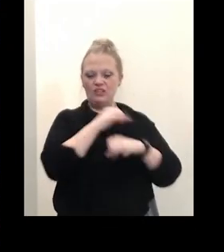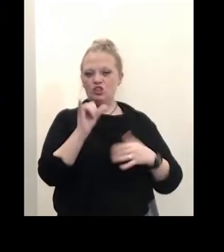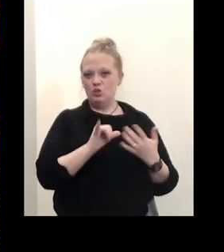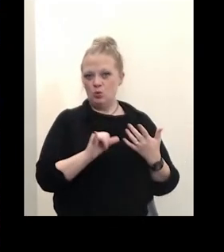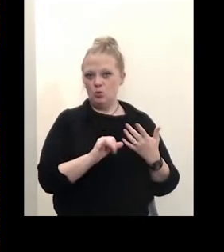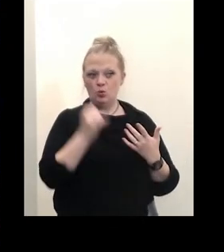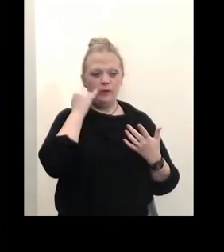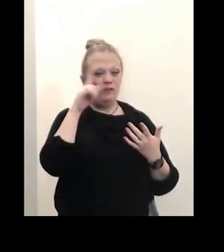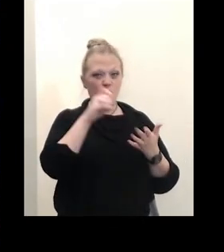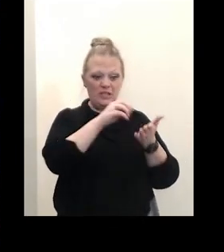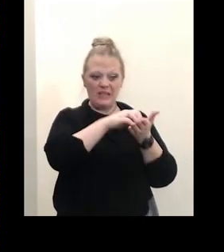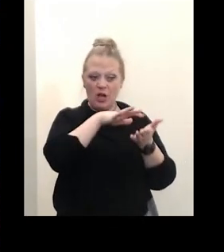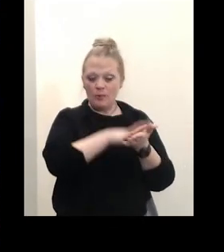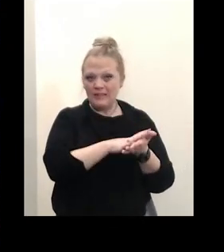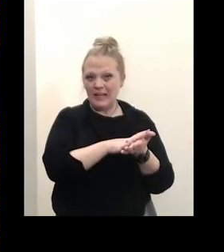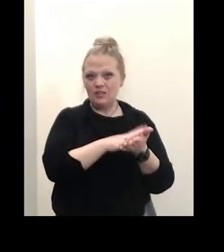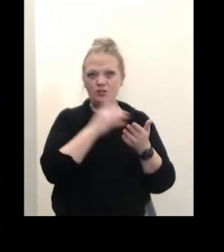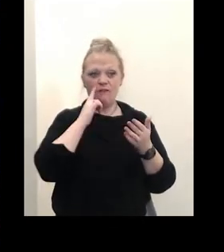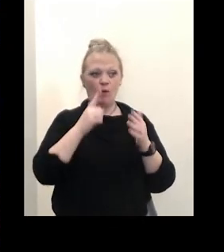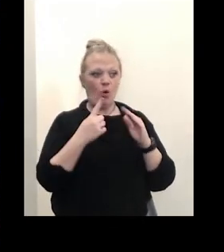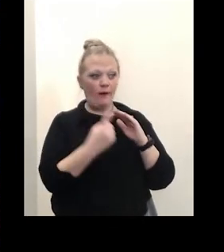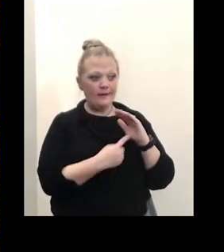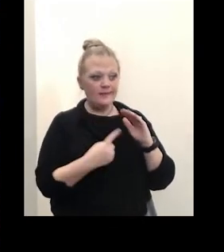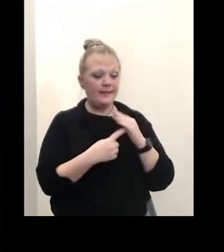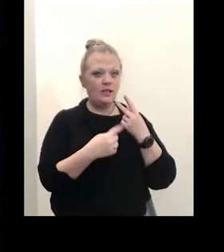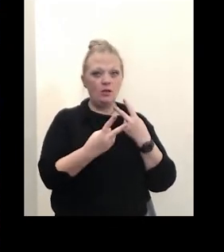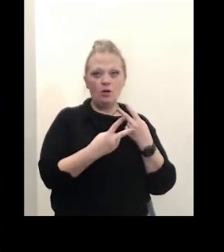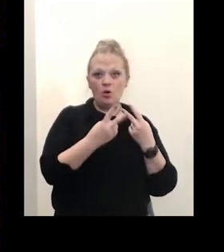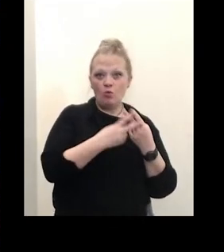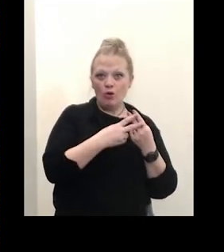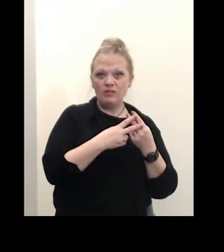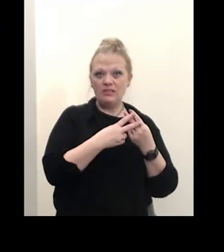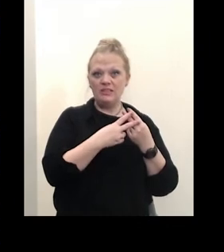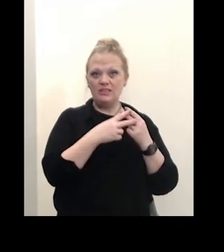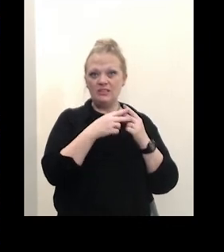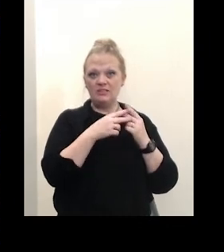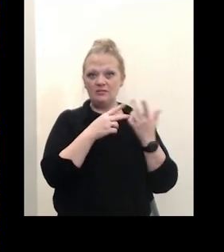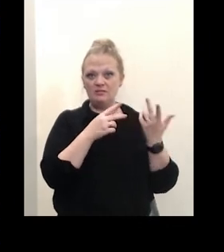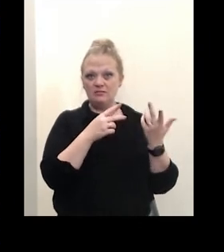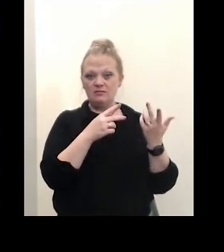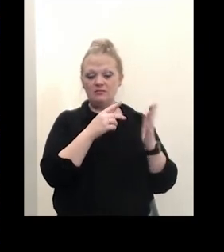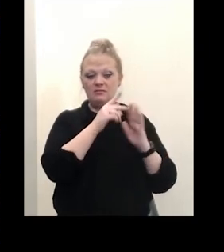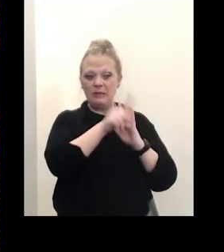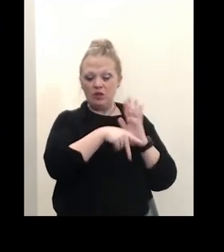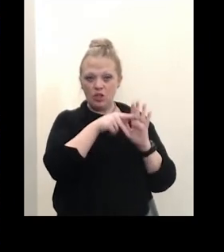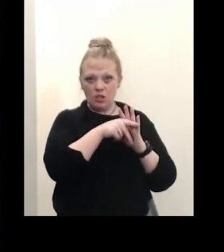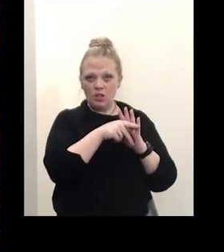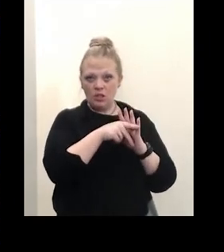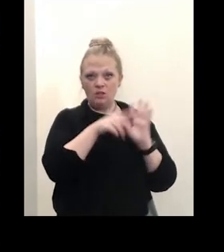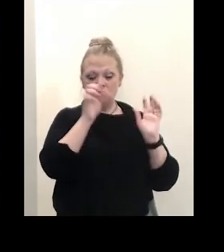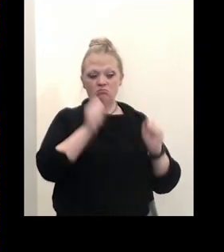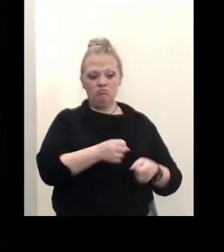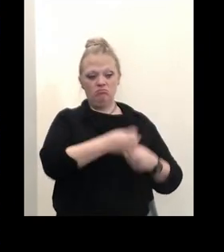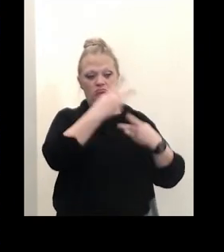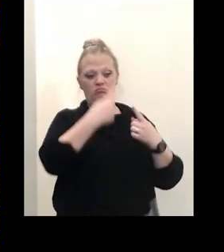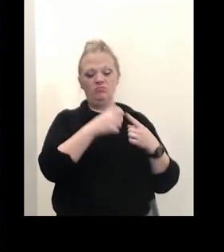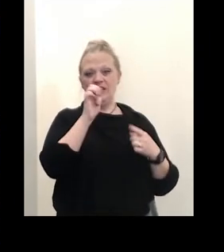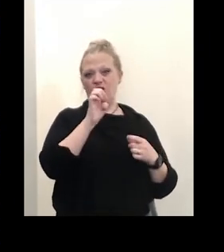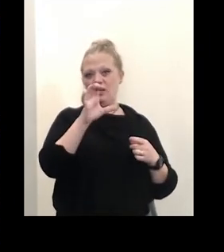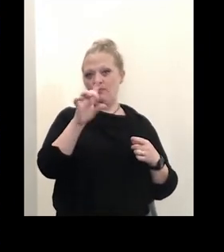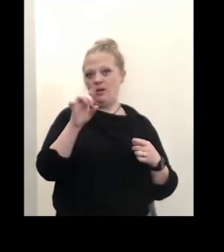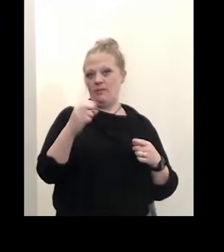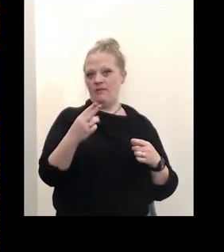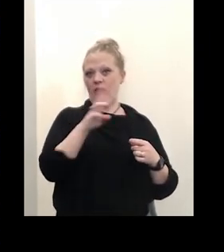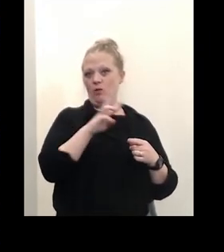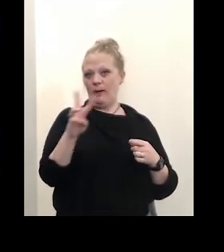of either their isolation or quarantine period um they can get all of that from our erie county health department website